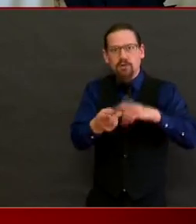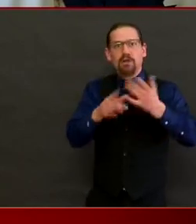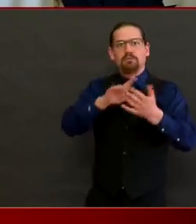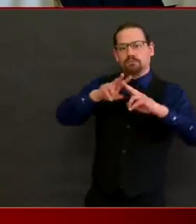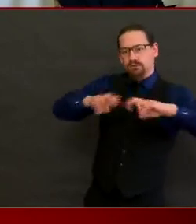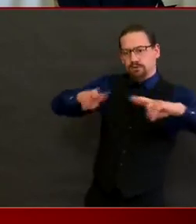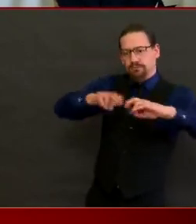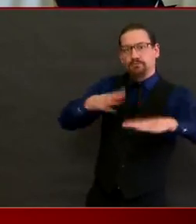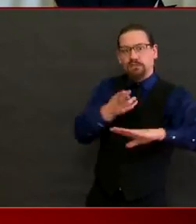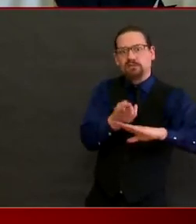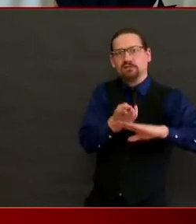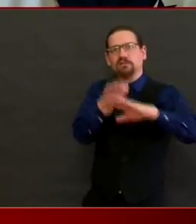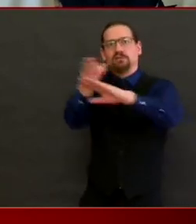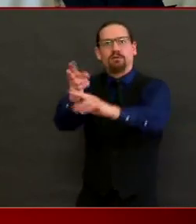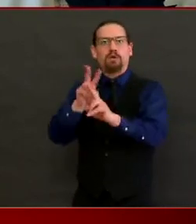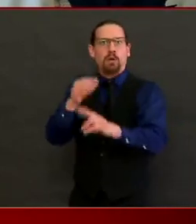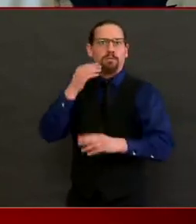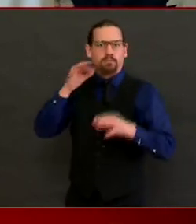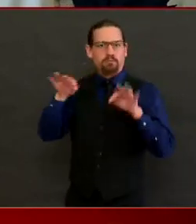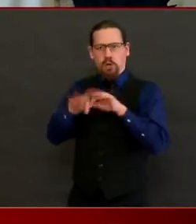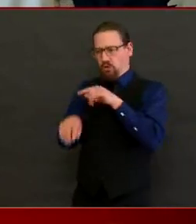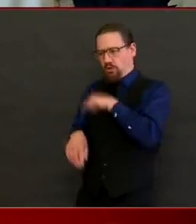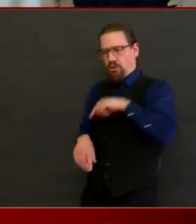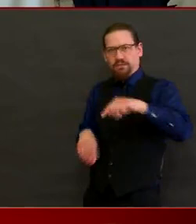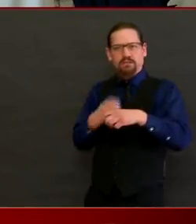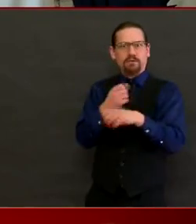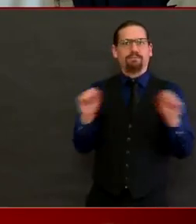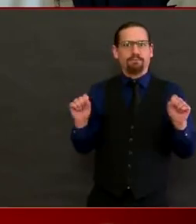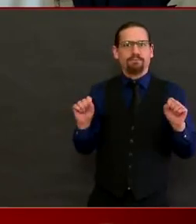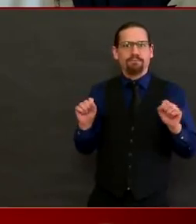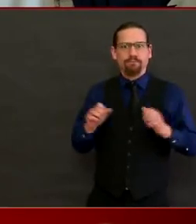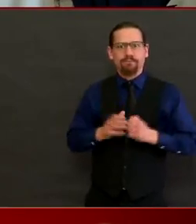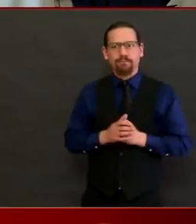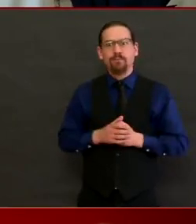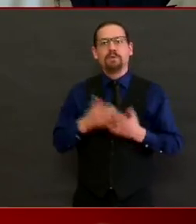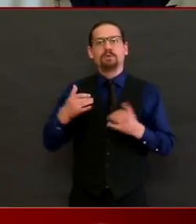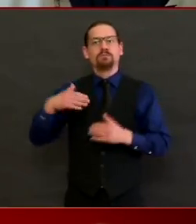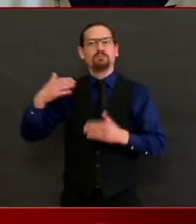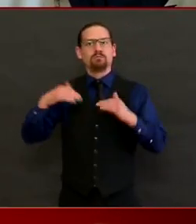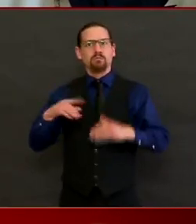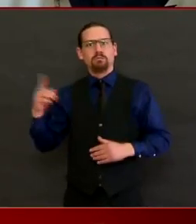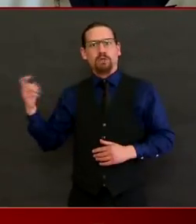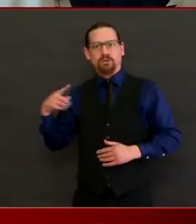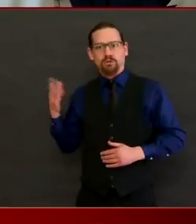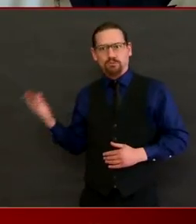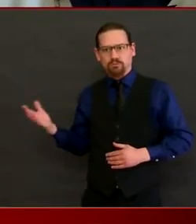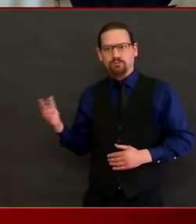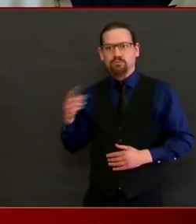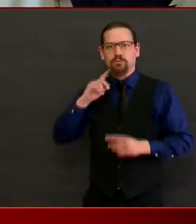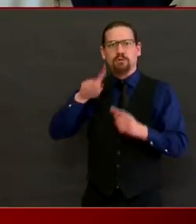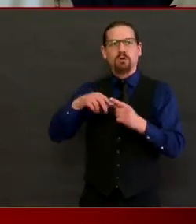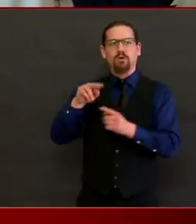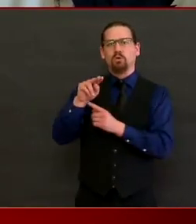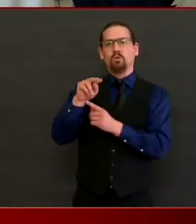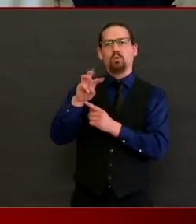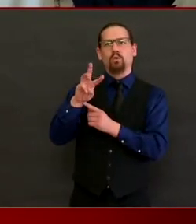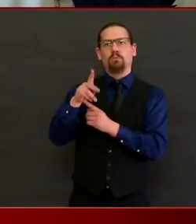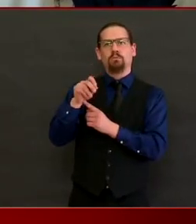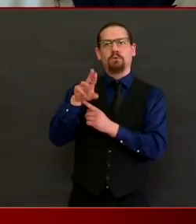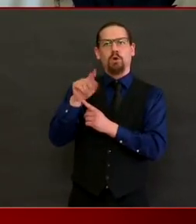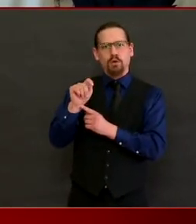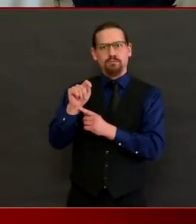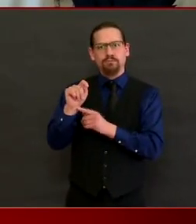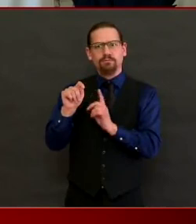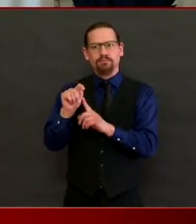Newport is renowned for its many large world-class festivals, regattas, and events during the summer. Have you communicated any